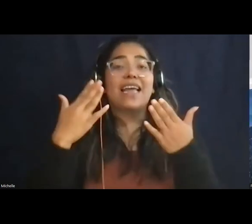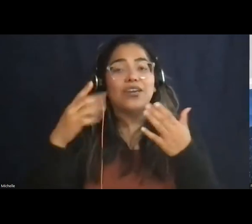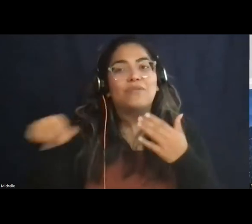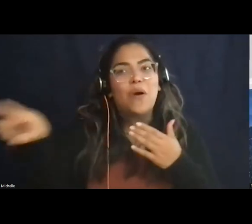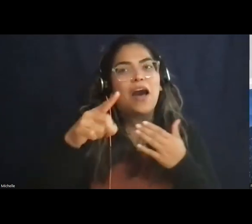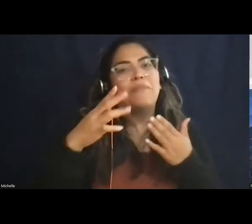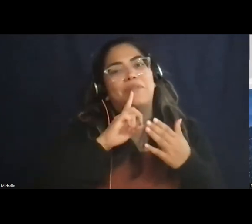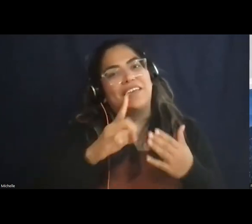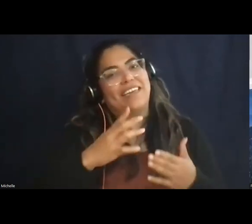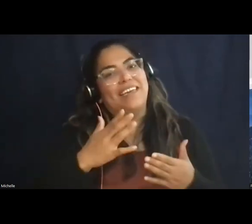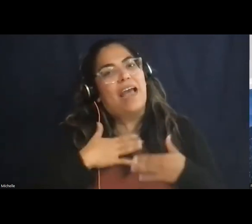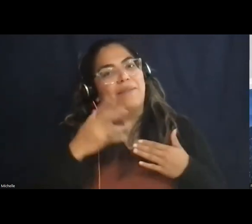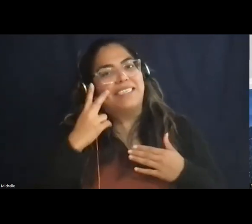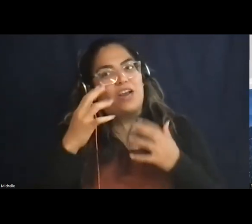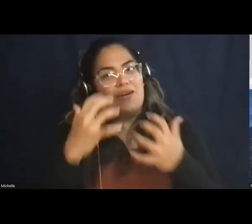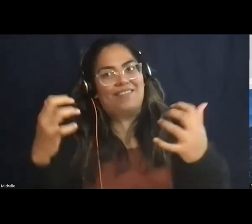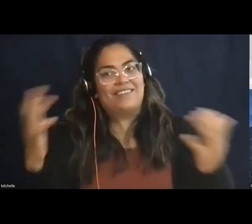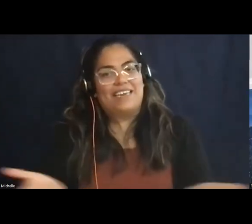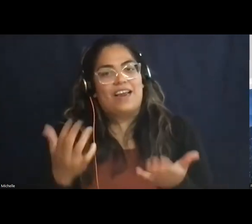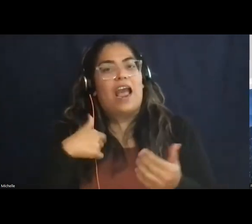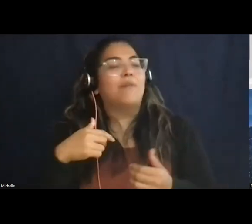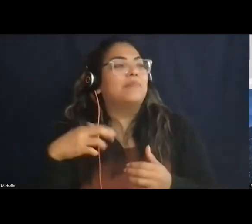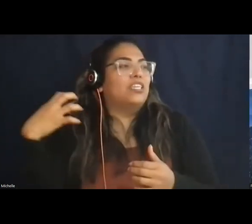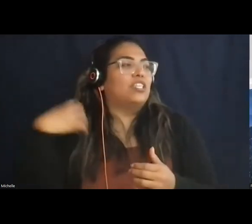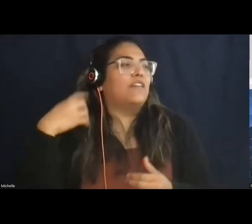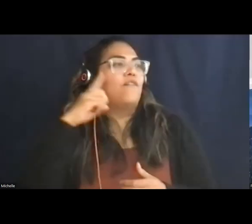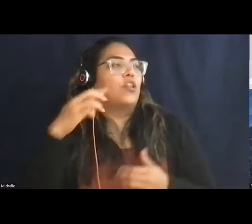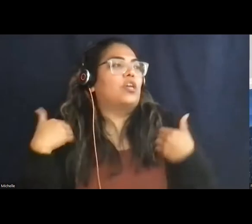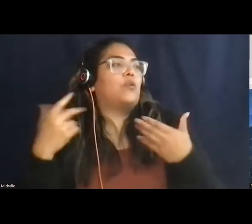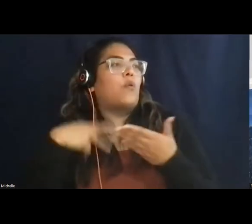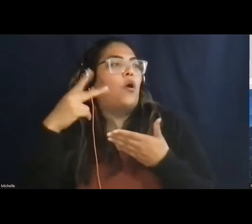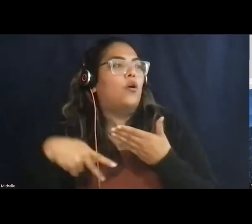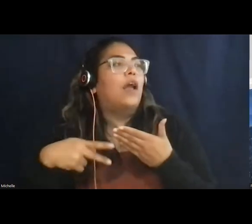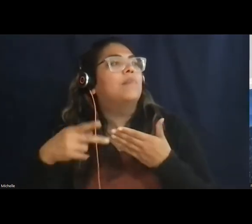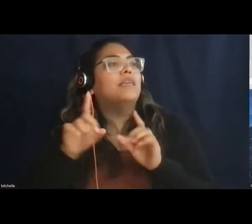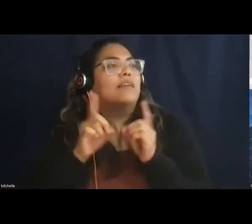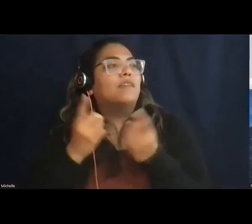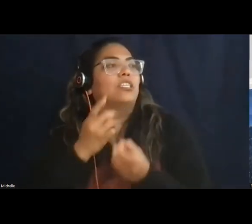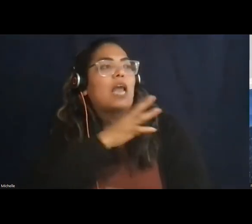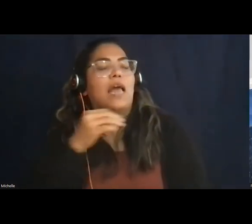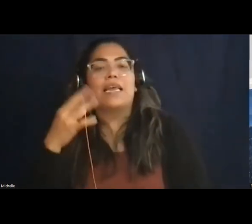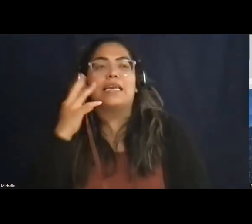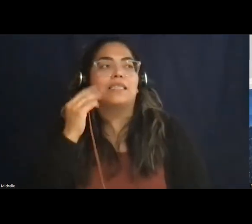name is Floyd Myers. I am the Acting Chief of the Youth Program Division and Experienced Services Programs.